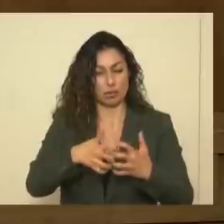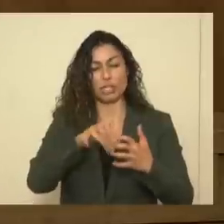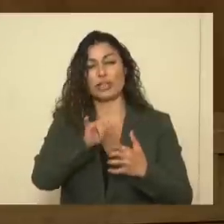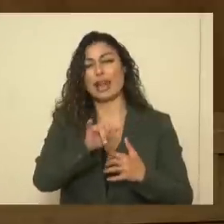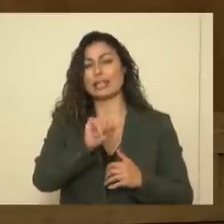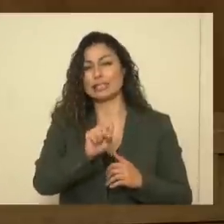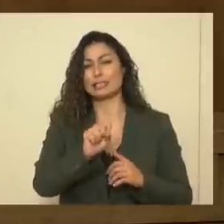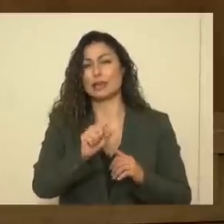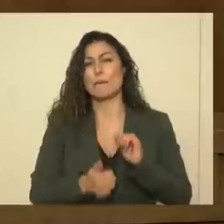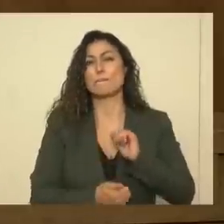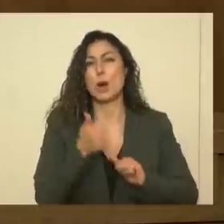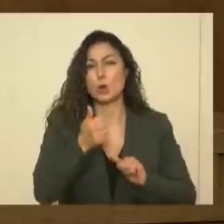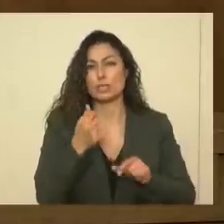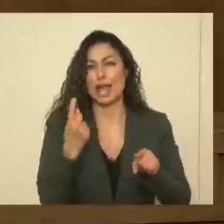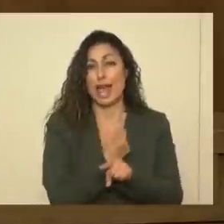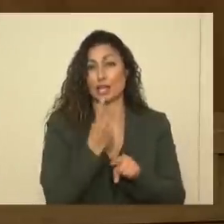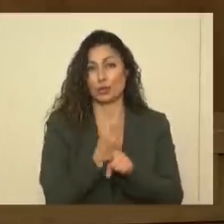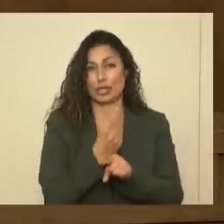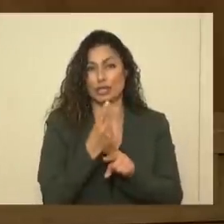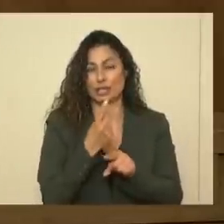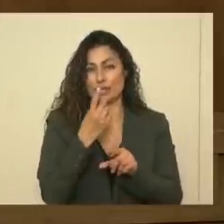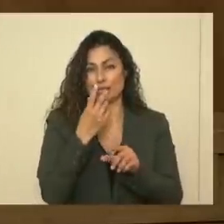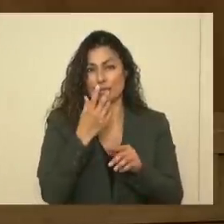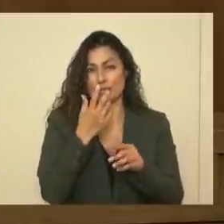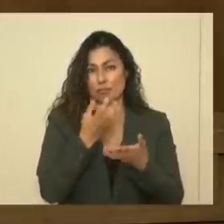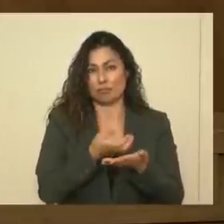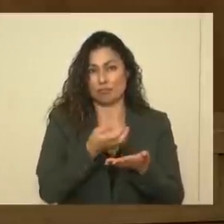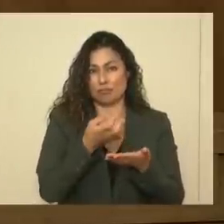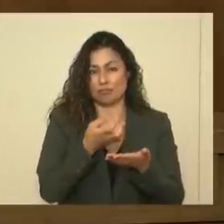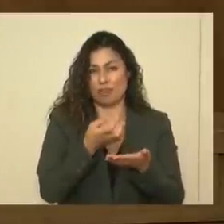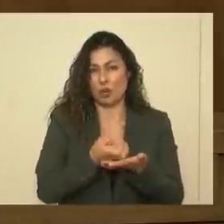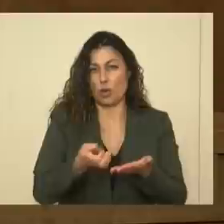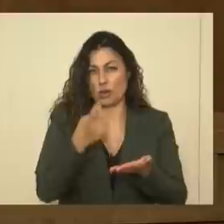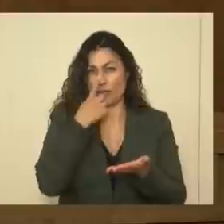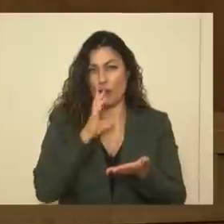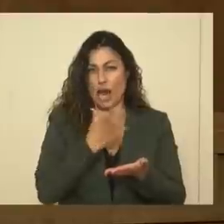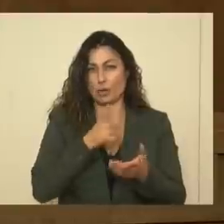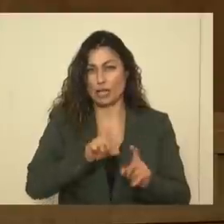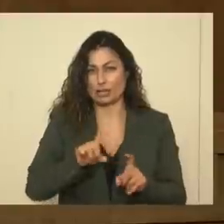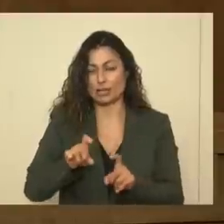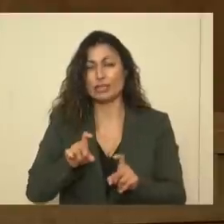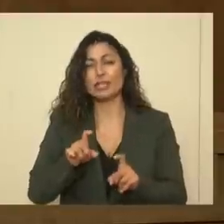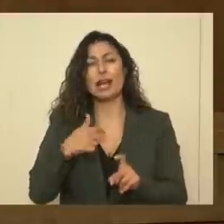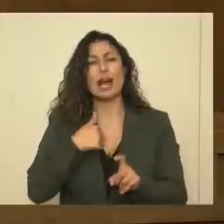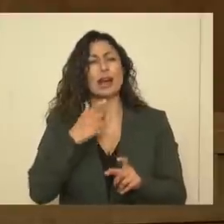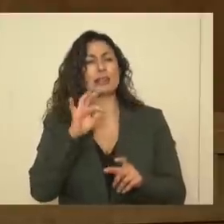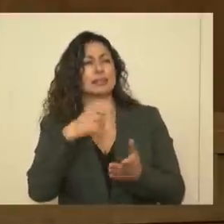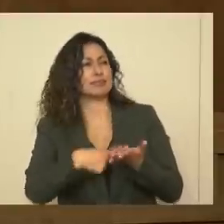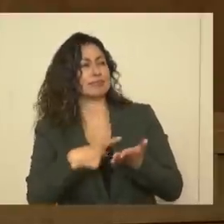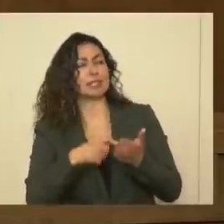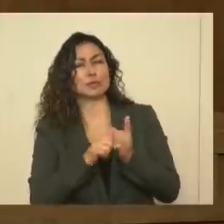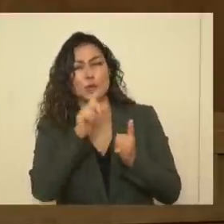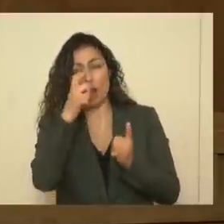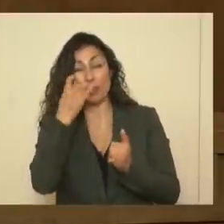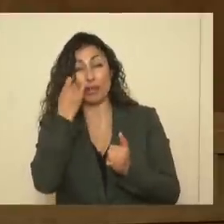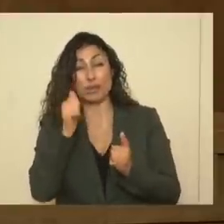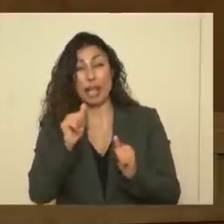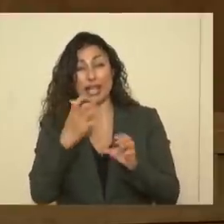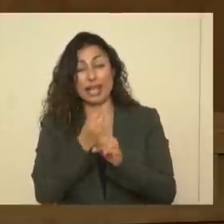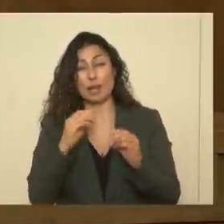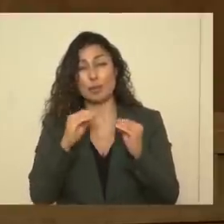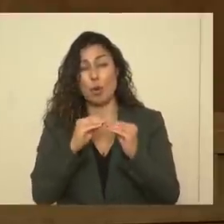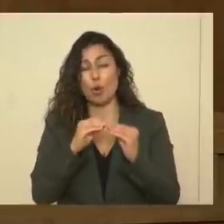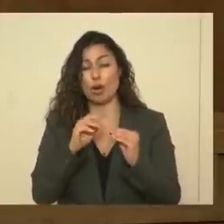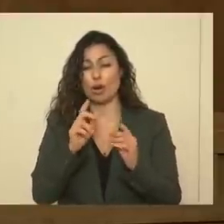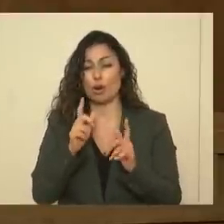accurate. And interestingly, I was just texting with one of the governor's staff this morning about, isn't there a tradeoff, though? we can get more rapid